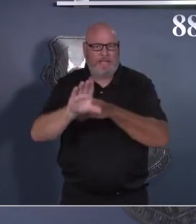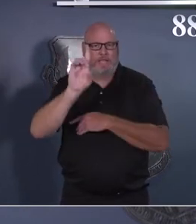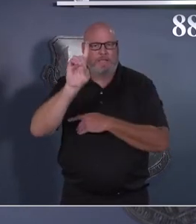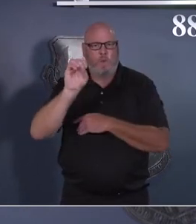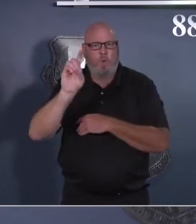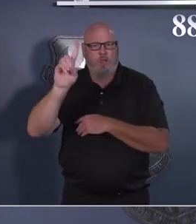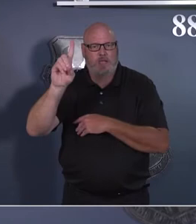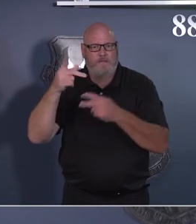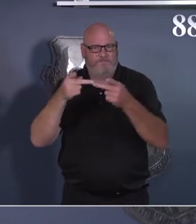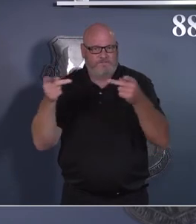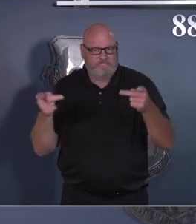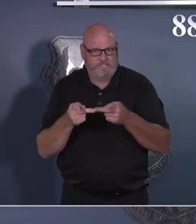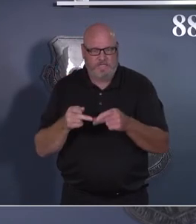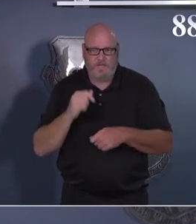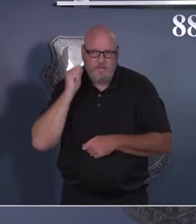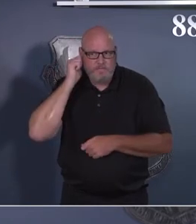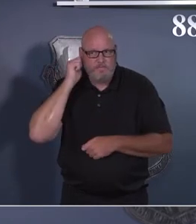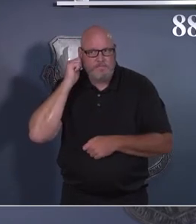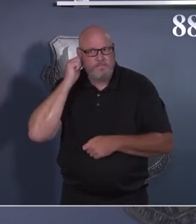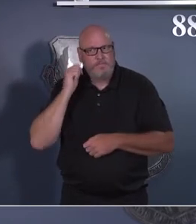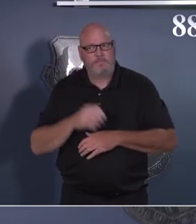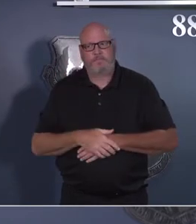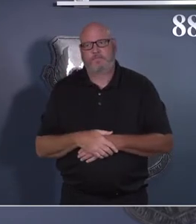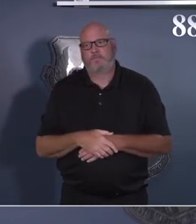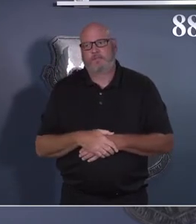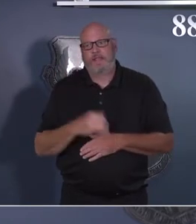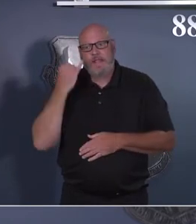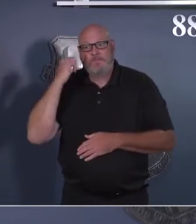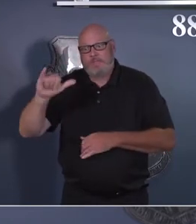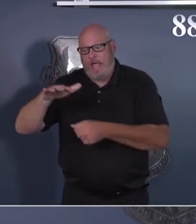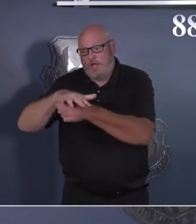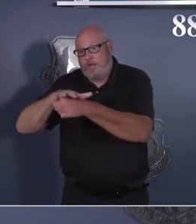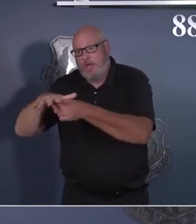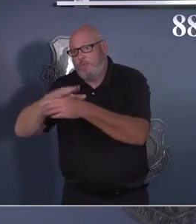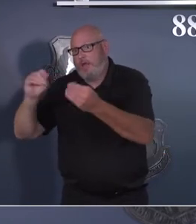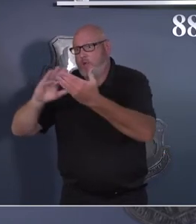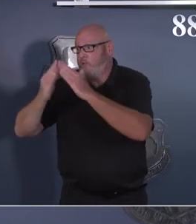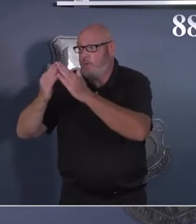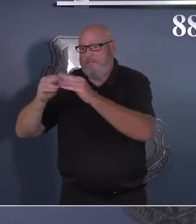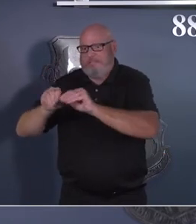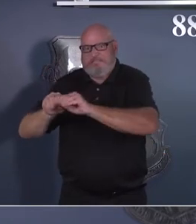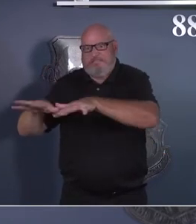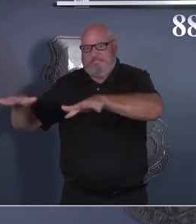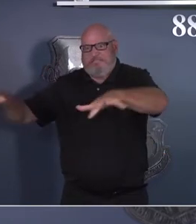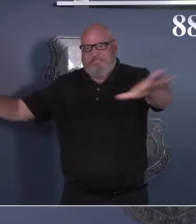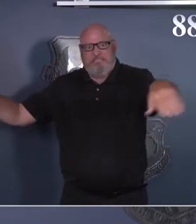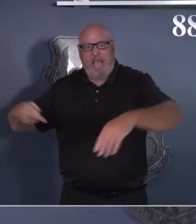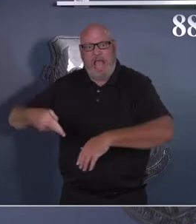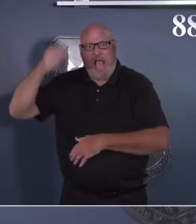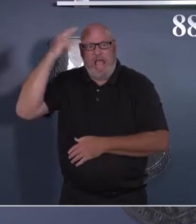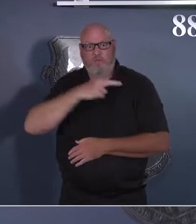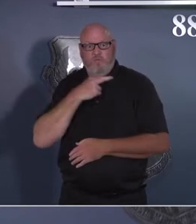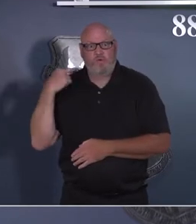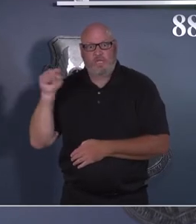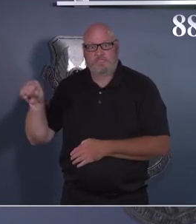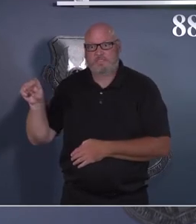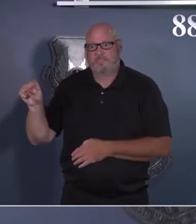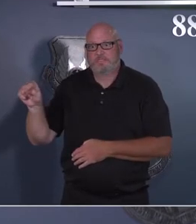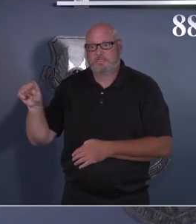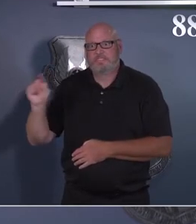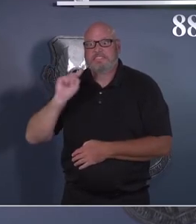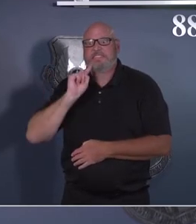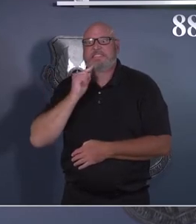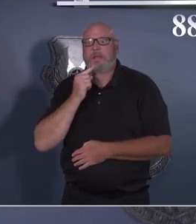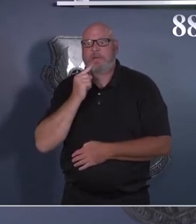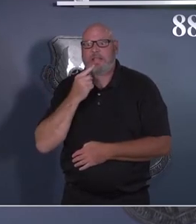transmission risk is classified as substantial or high. So in our surrounding communities, the transmission risk has